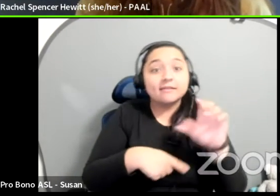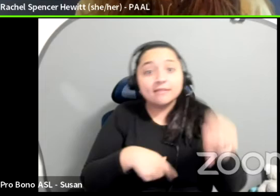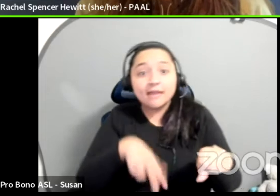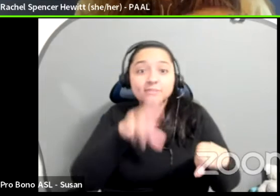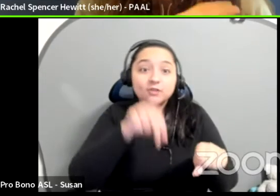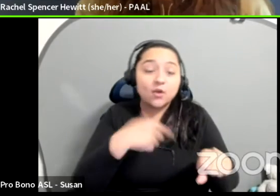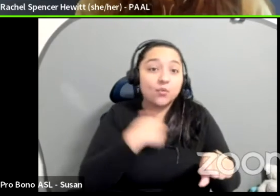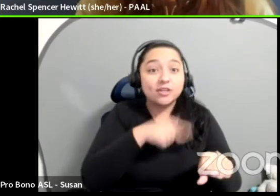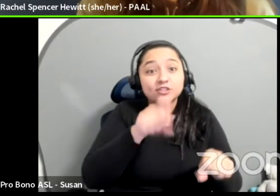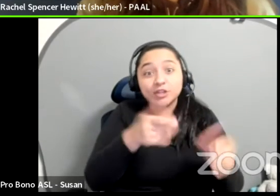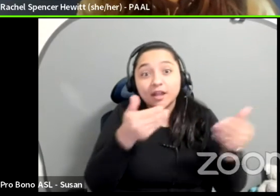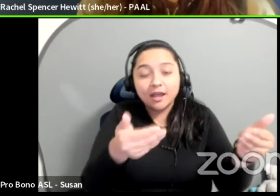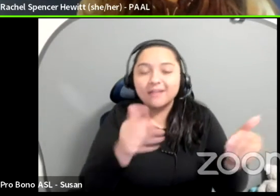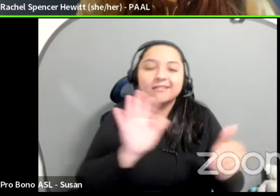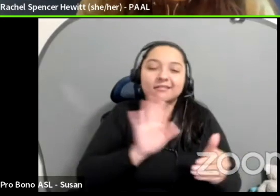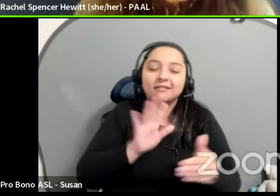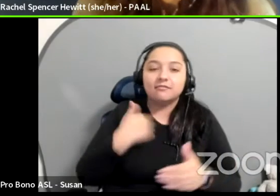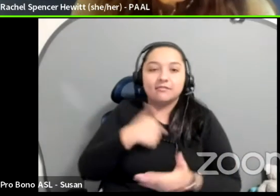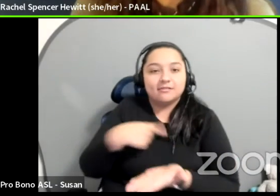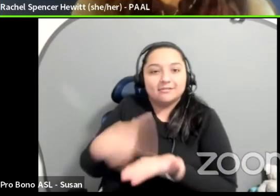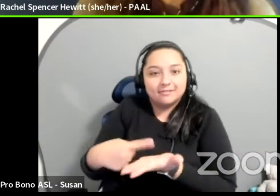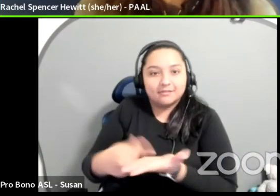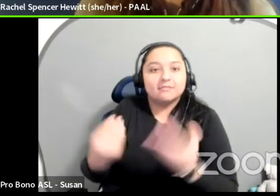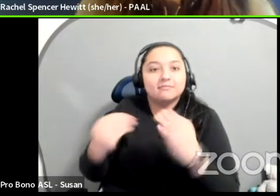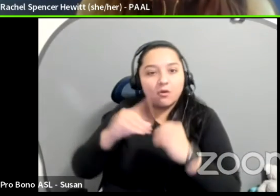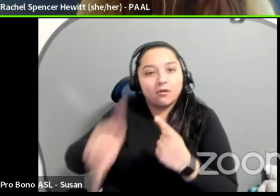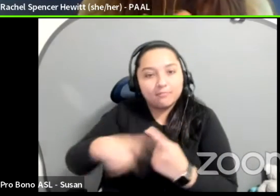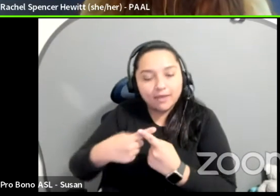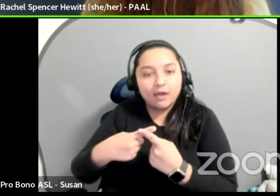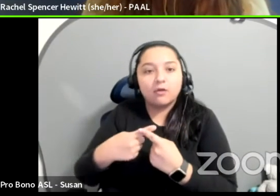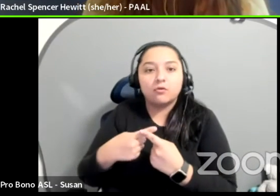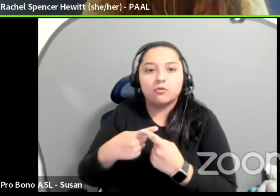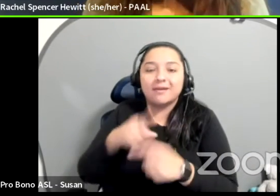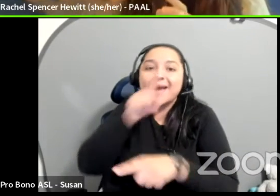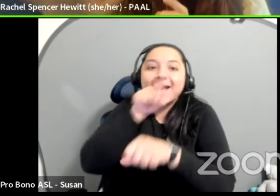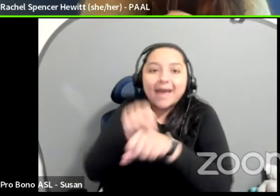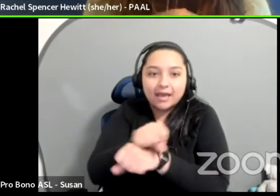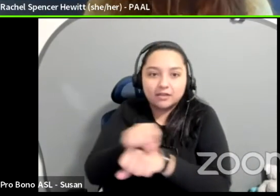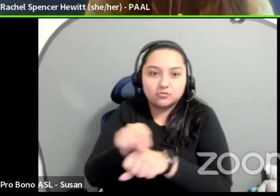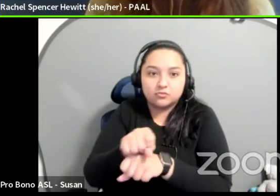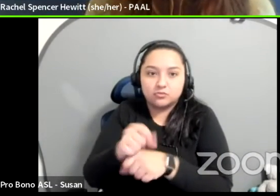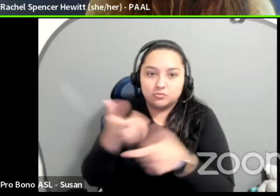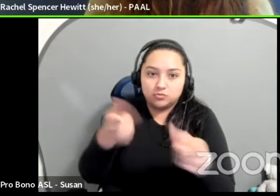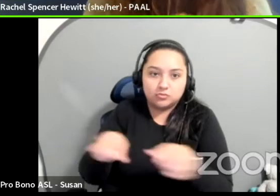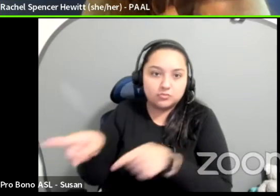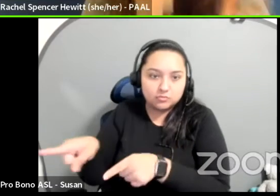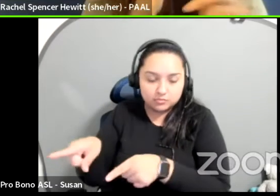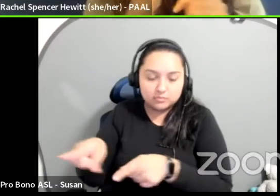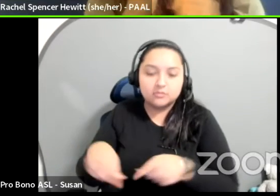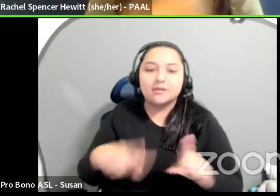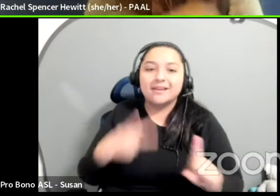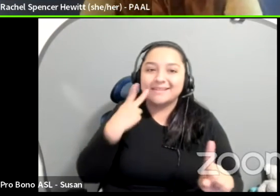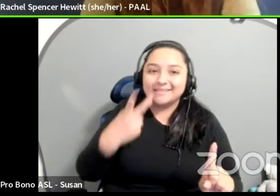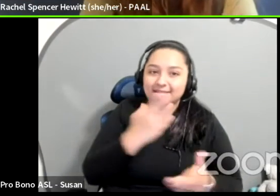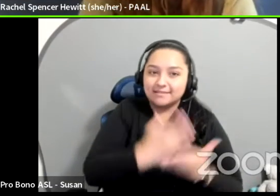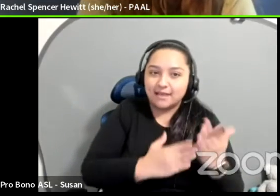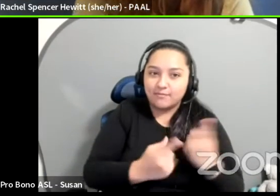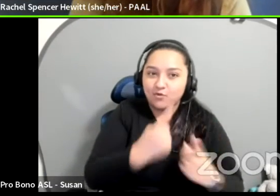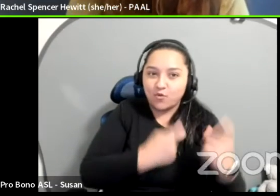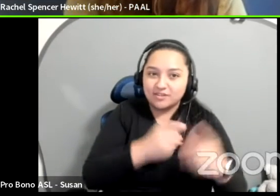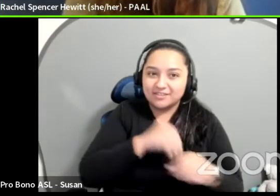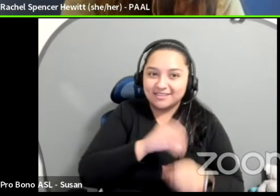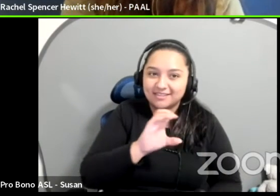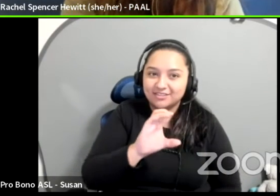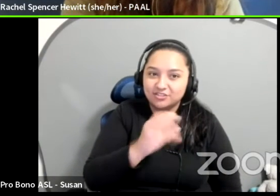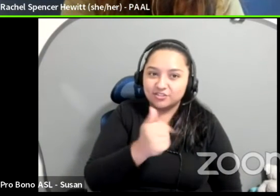actuals we have actually produced with caregiver support. So, um, you're, I see questions coming in the chat. Thank you so much. And I'm going to start with